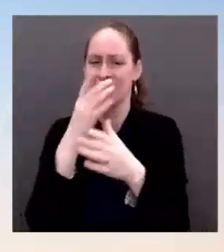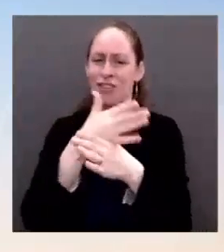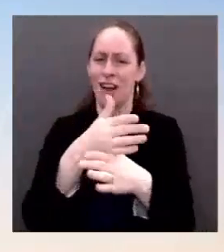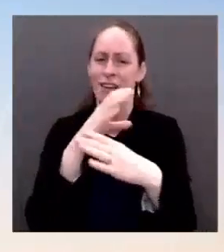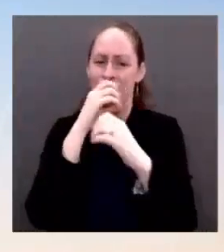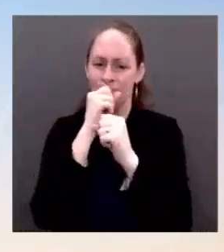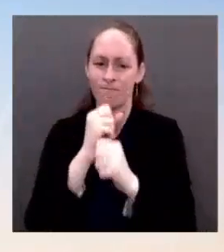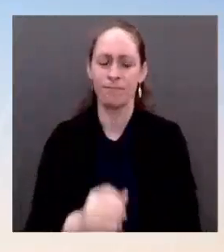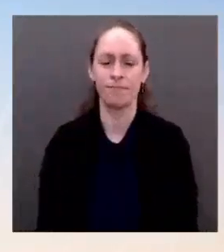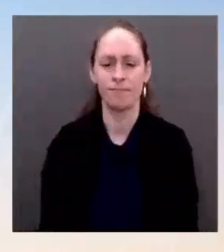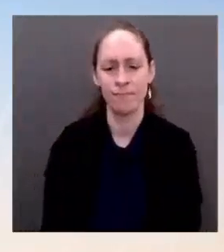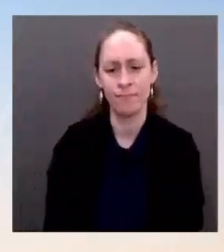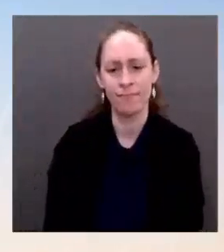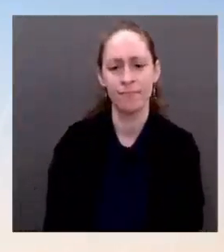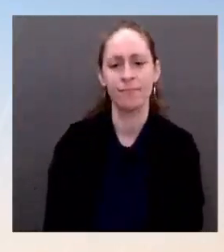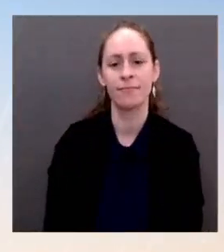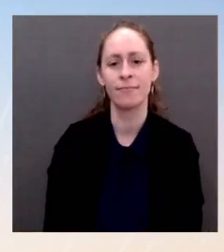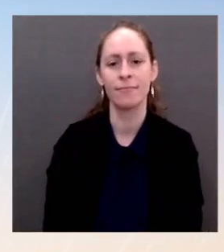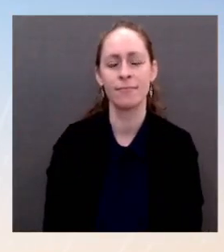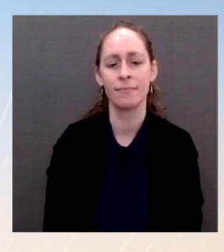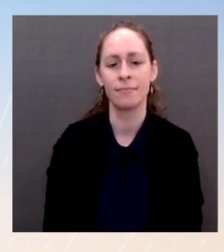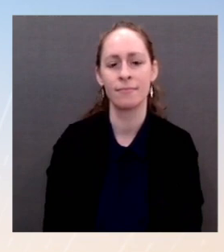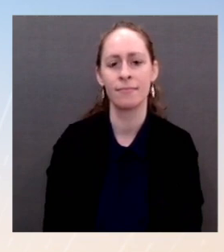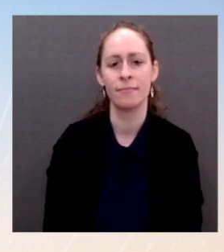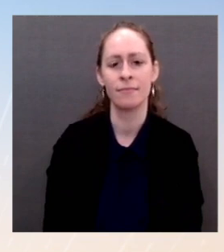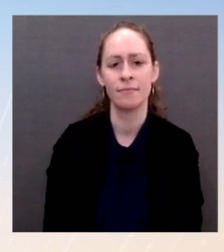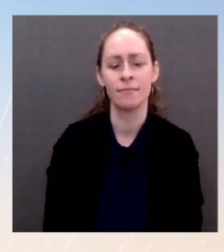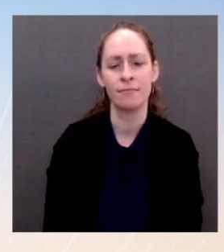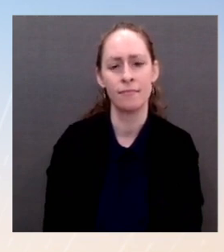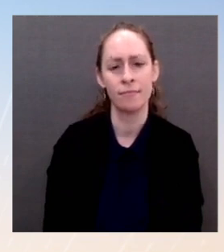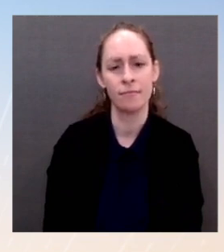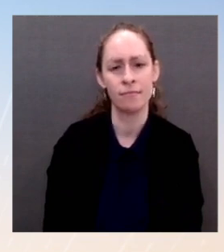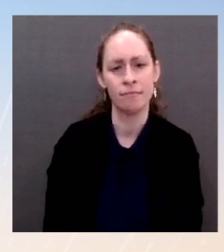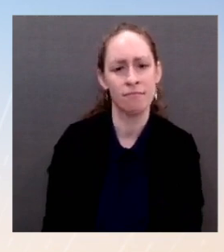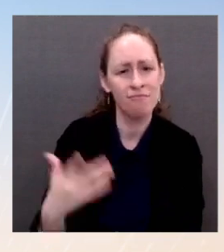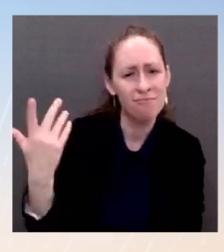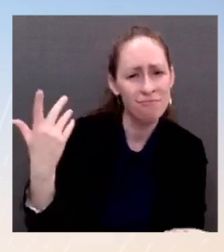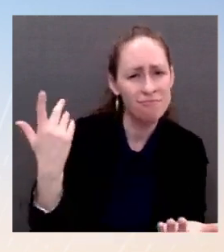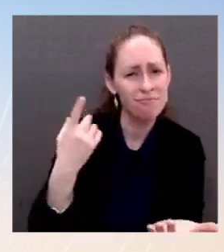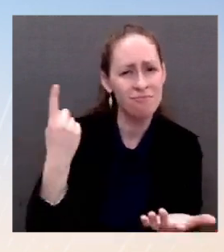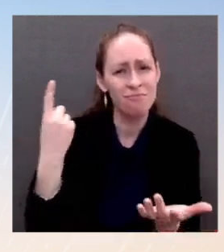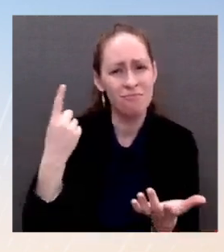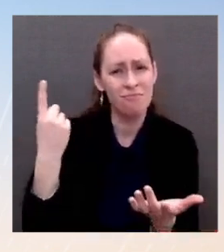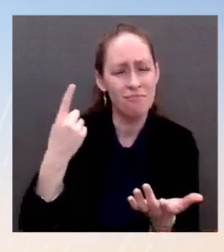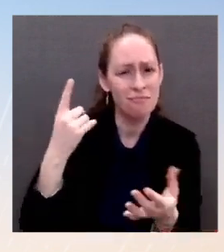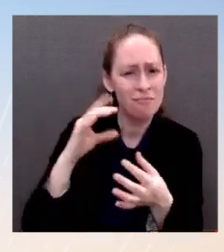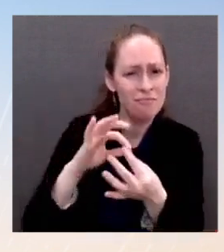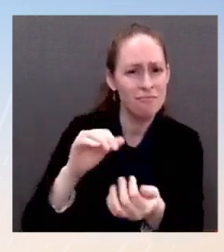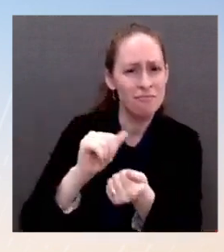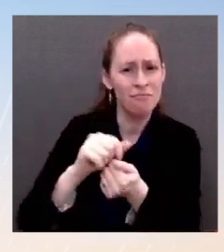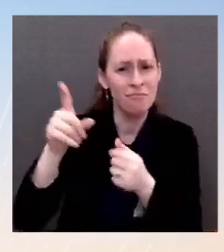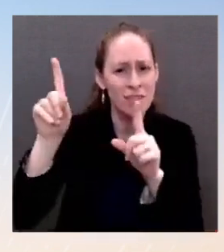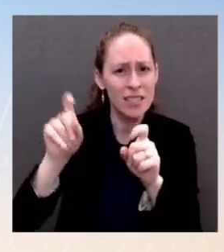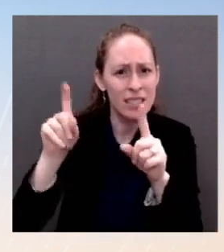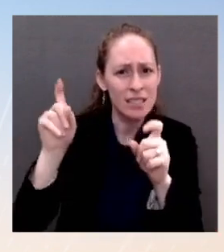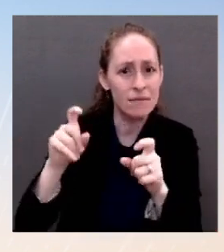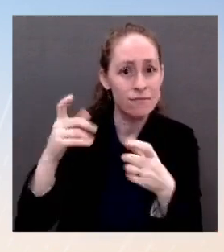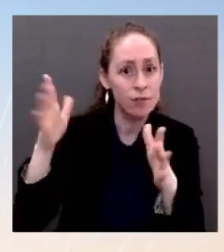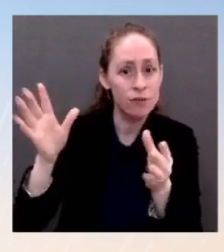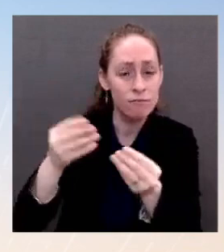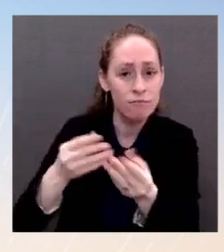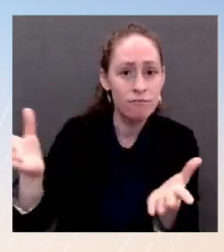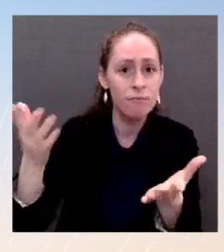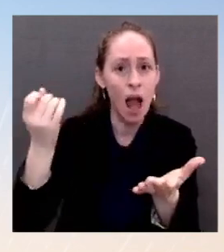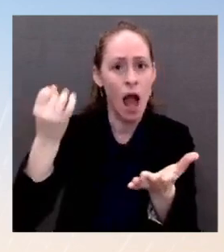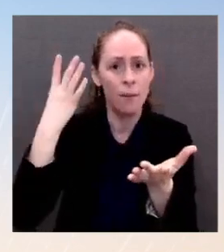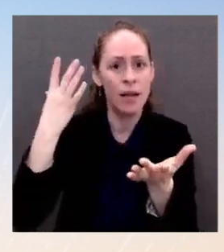Is there any updates on the federal website for testing that you can give us on how many tests went out or how many were requested? Sure, I certainly understand the question. There has been a